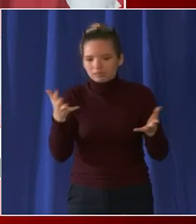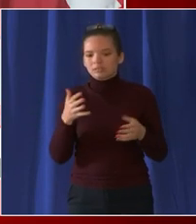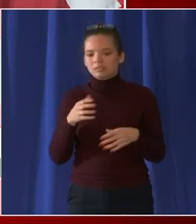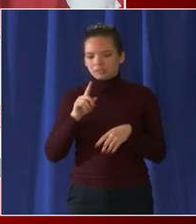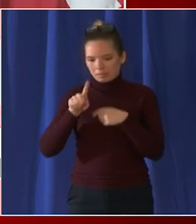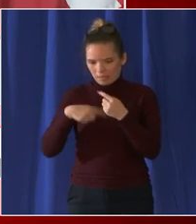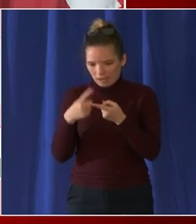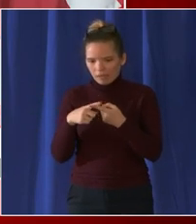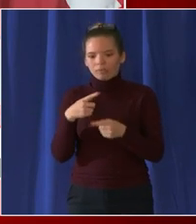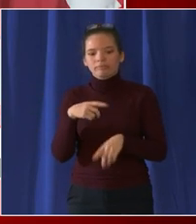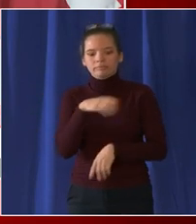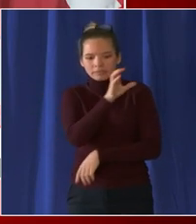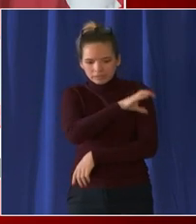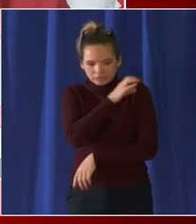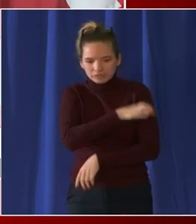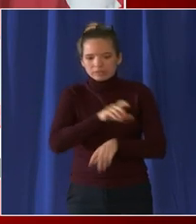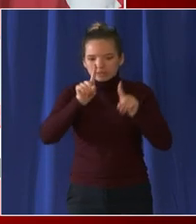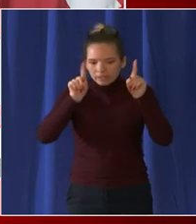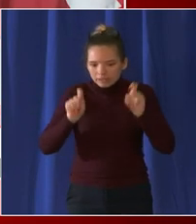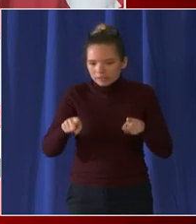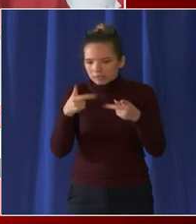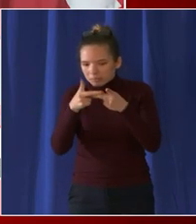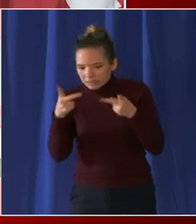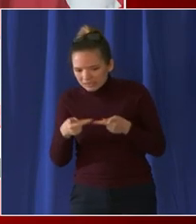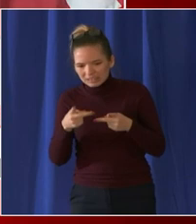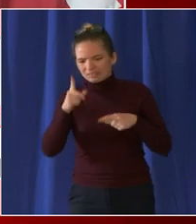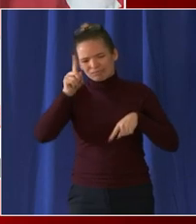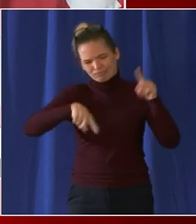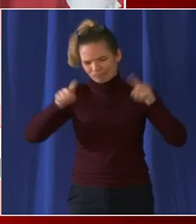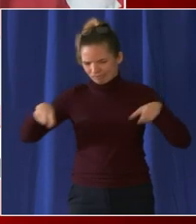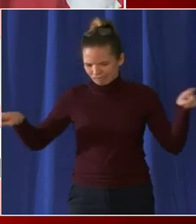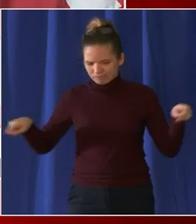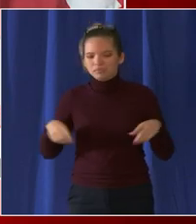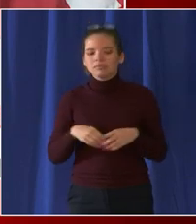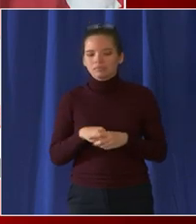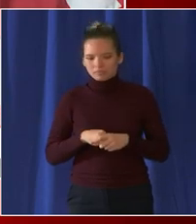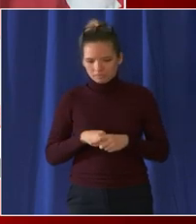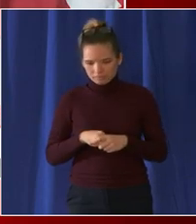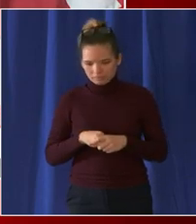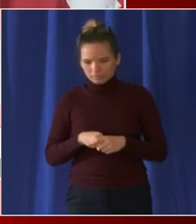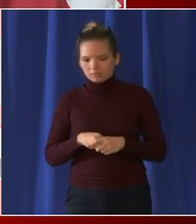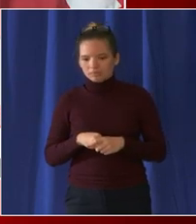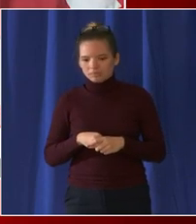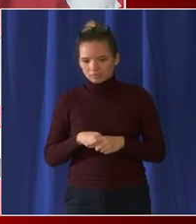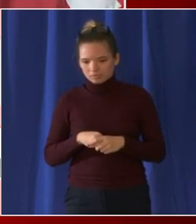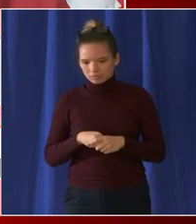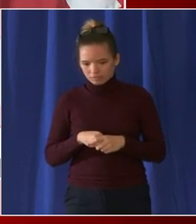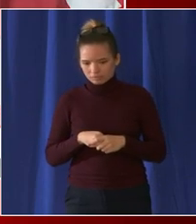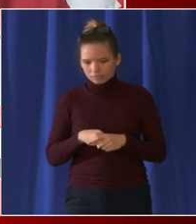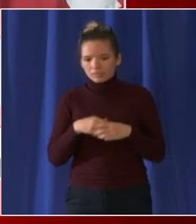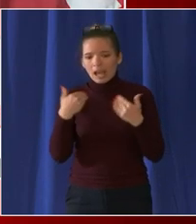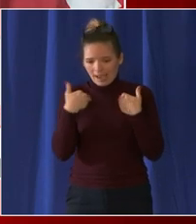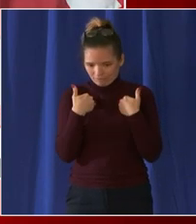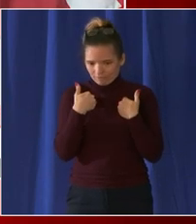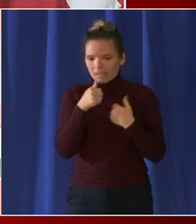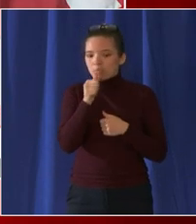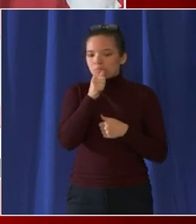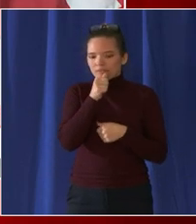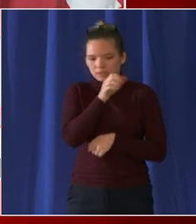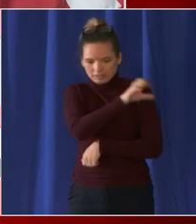vaccines are available in the in the private facilities as well so please be sure